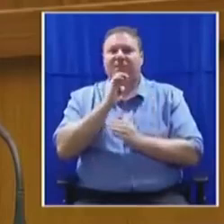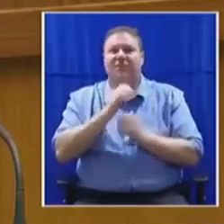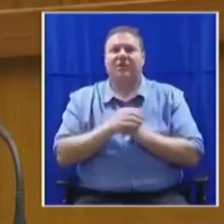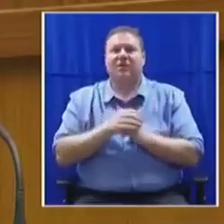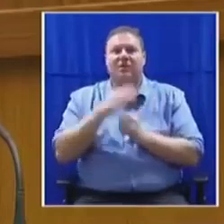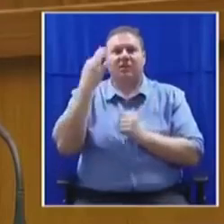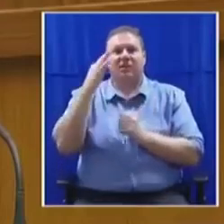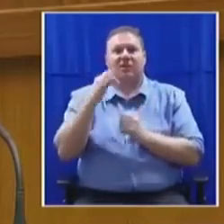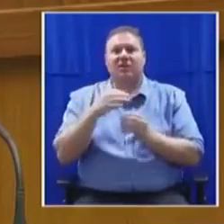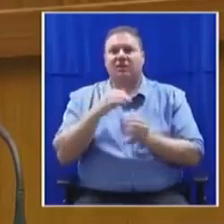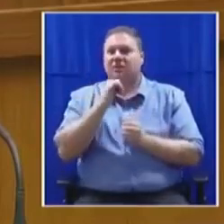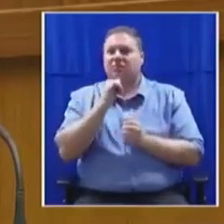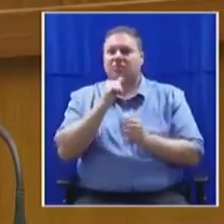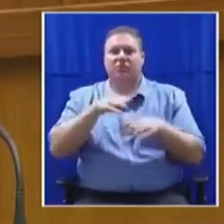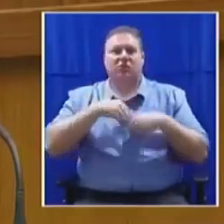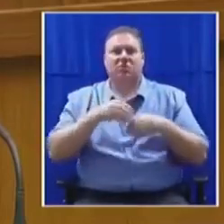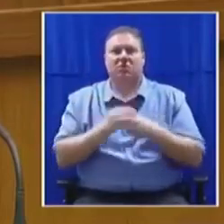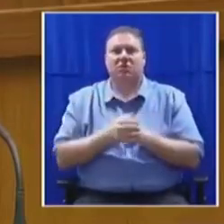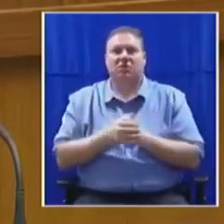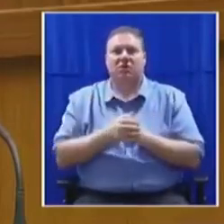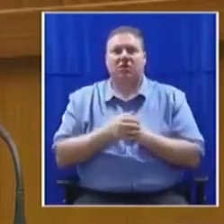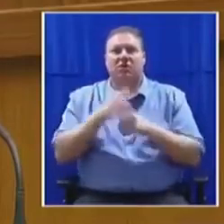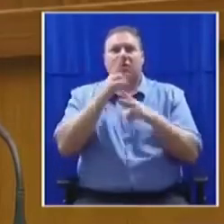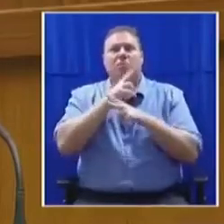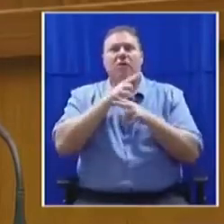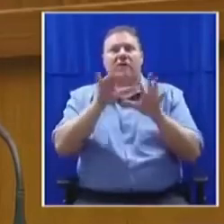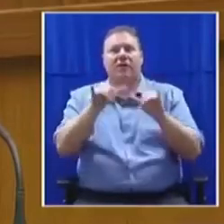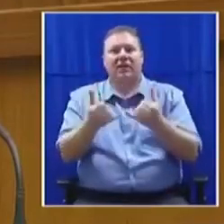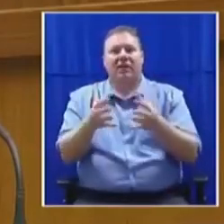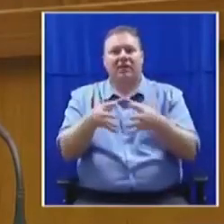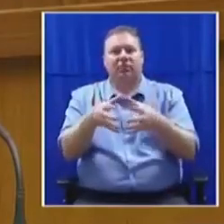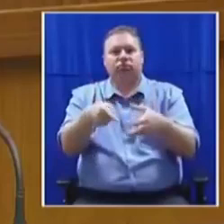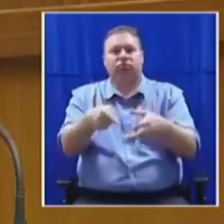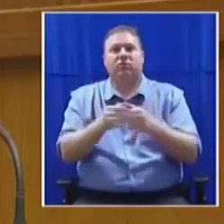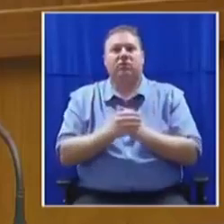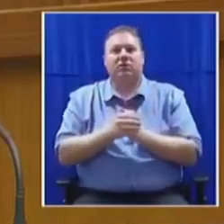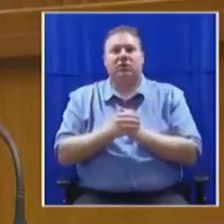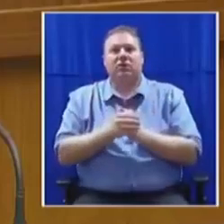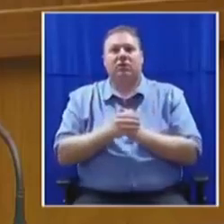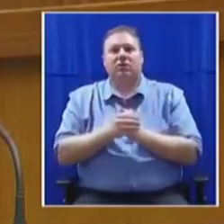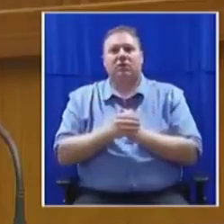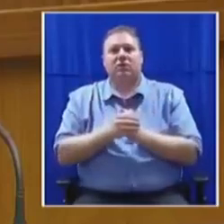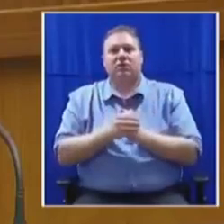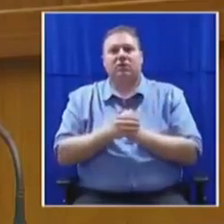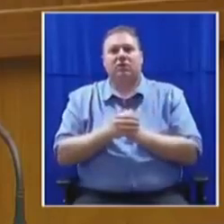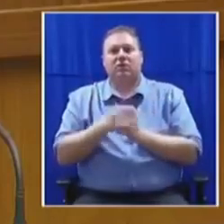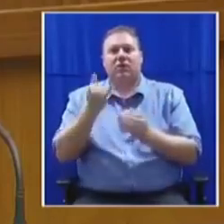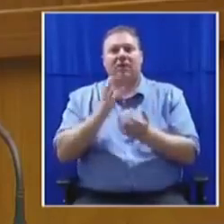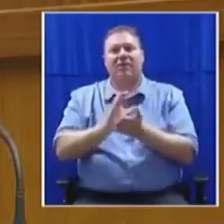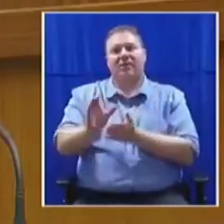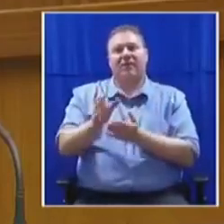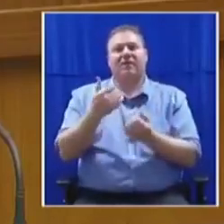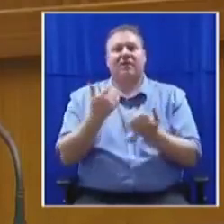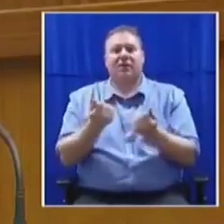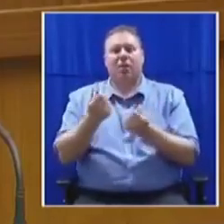to deteriorate. The private sector in South Africa is now bearing the fruits of its investment in